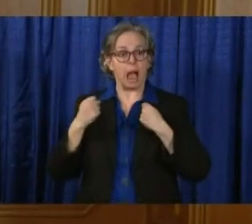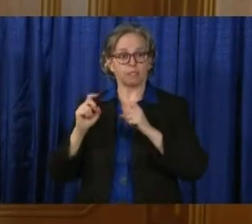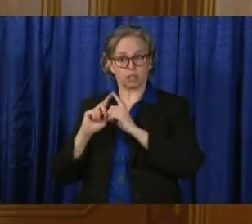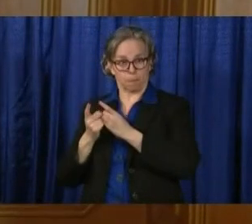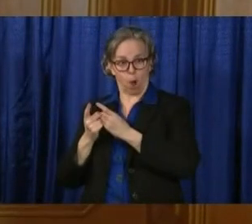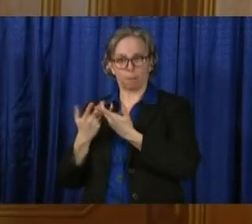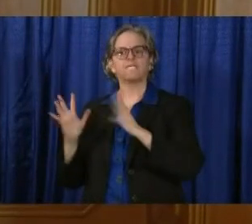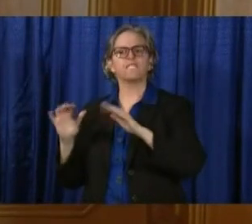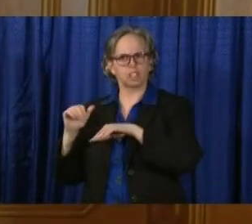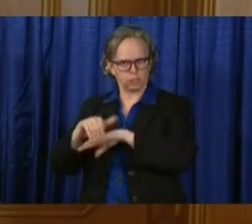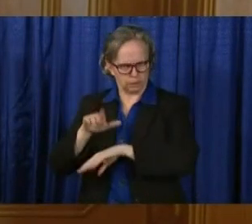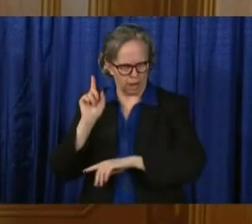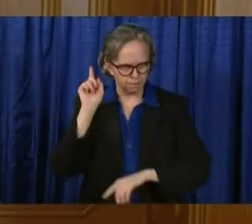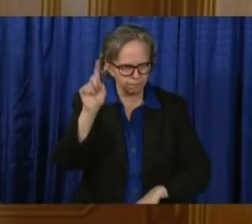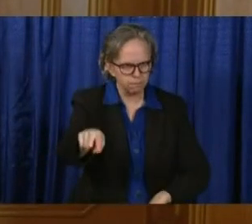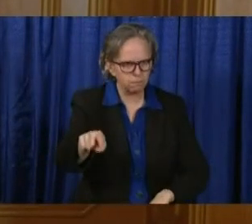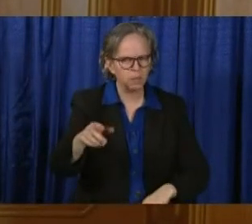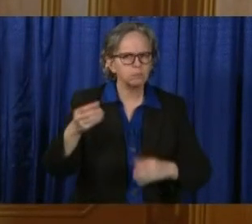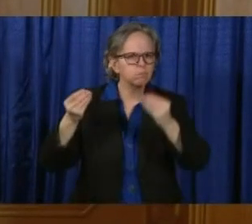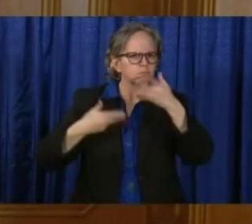doubt that this prison needs help.